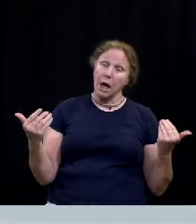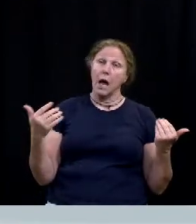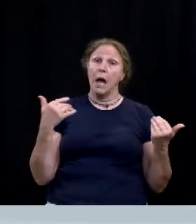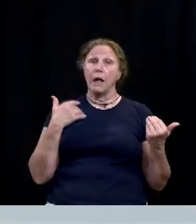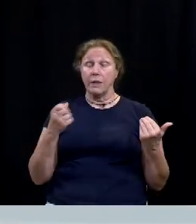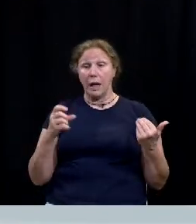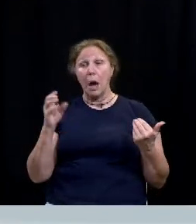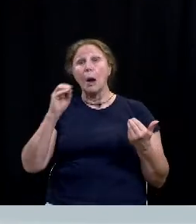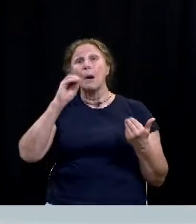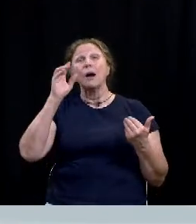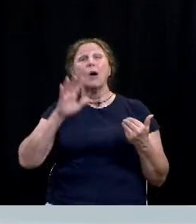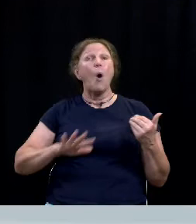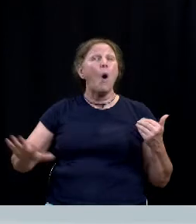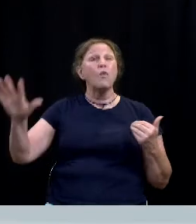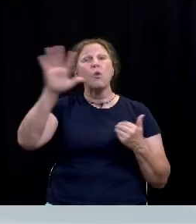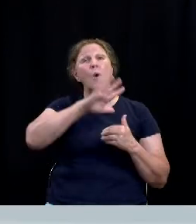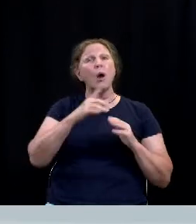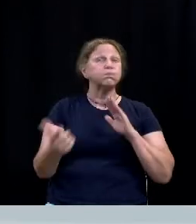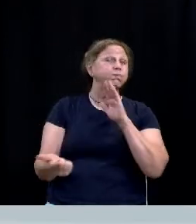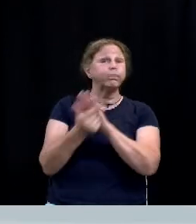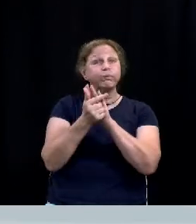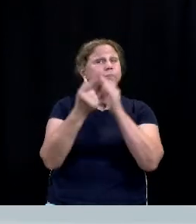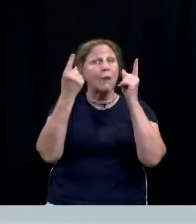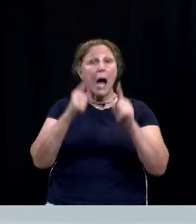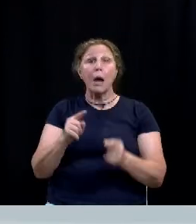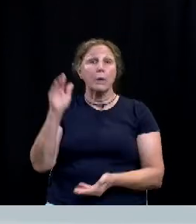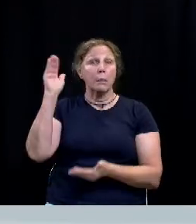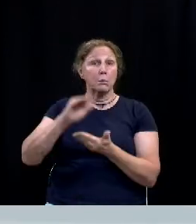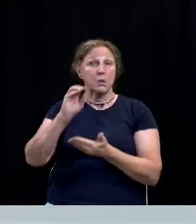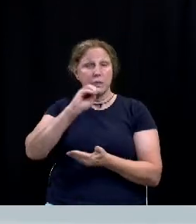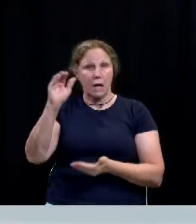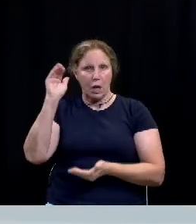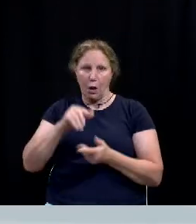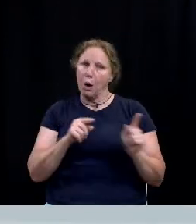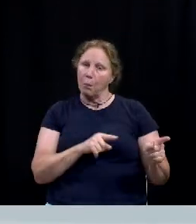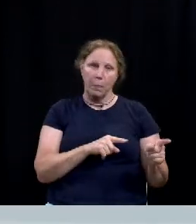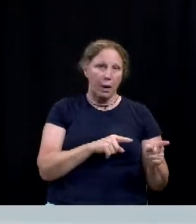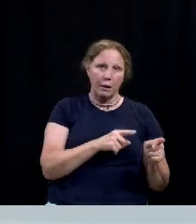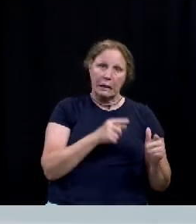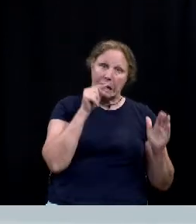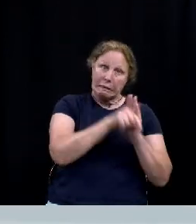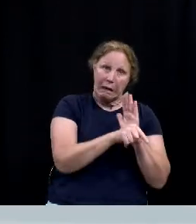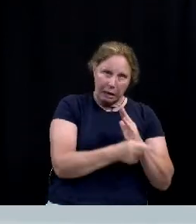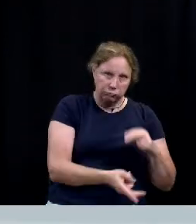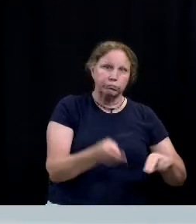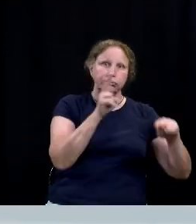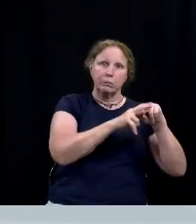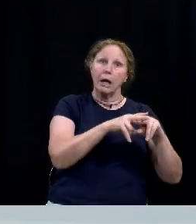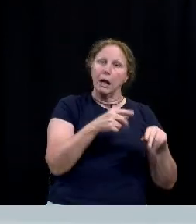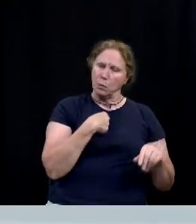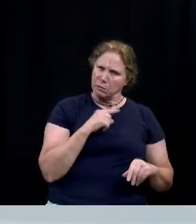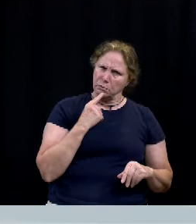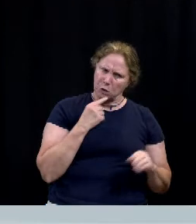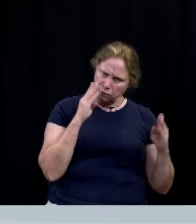is down this increase in homicides is concerning and something we're taking very seriously